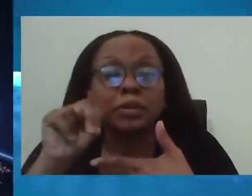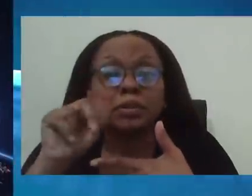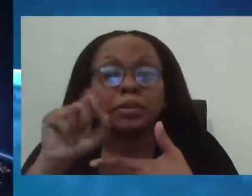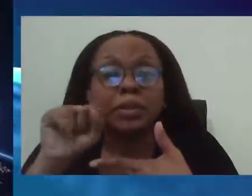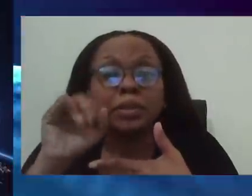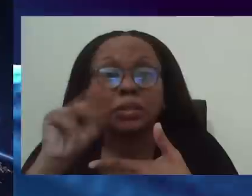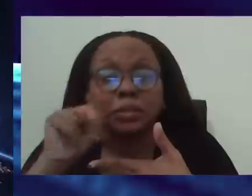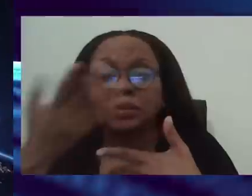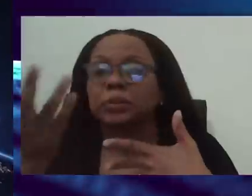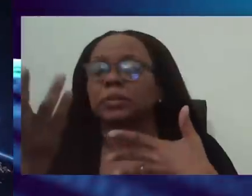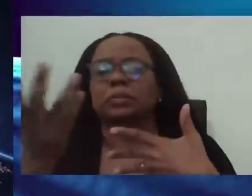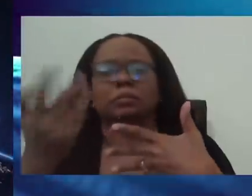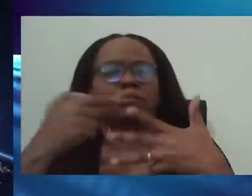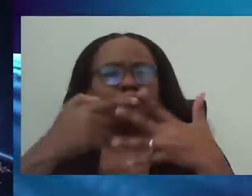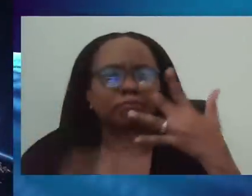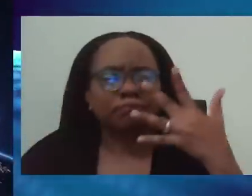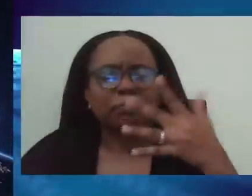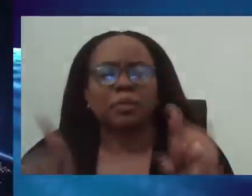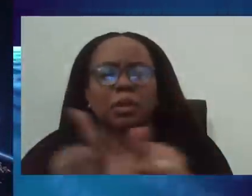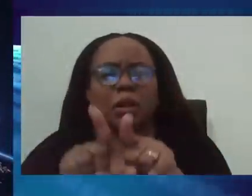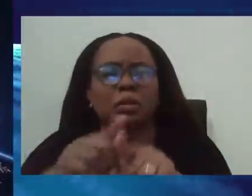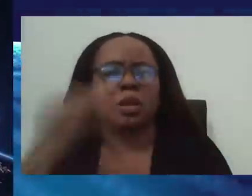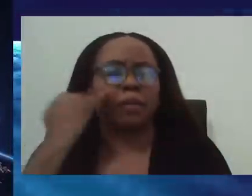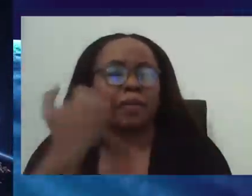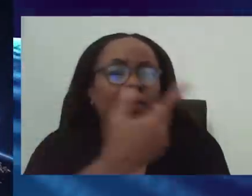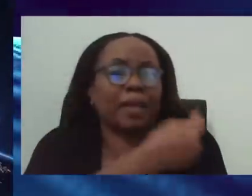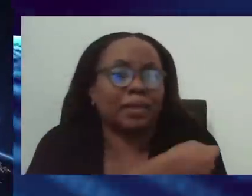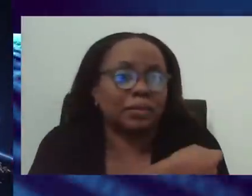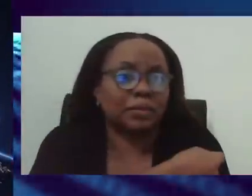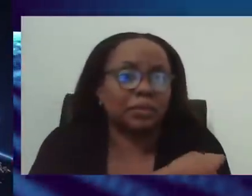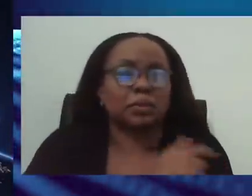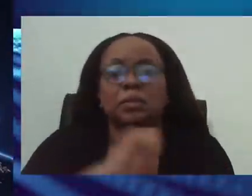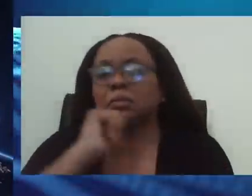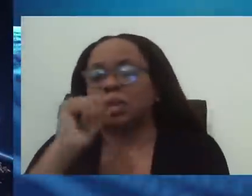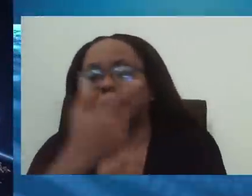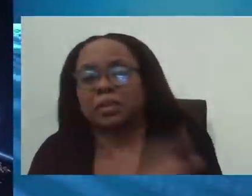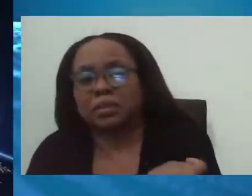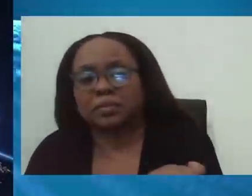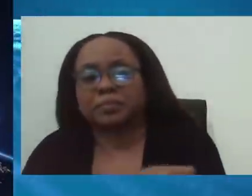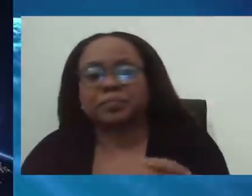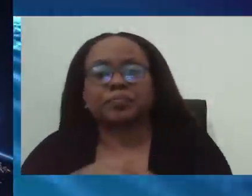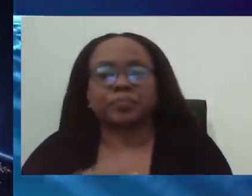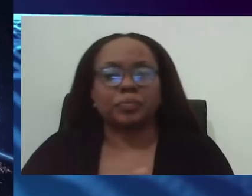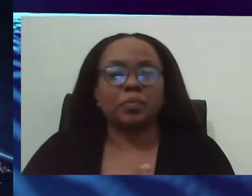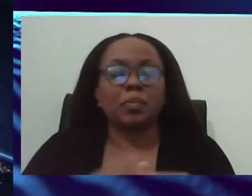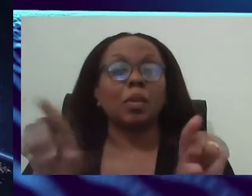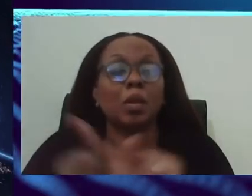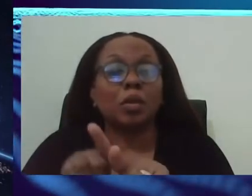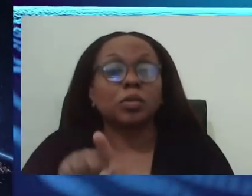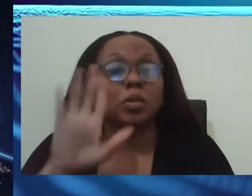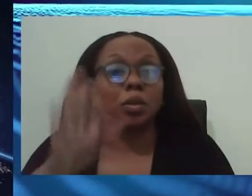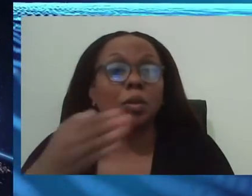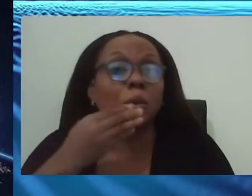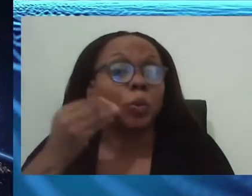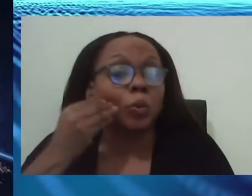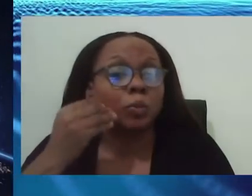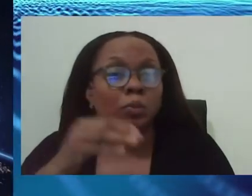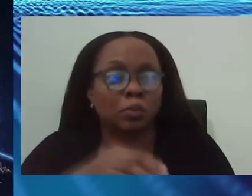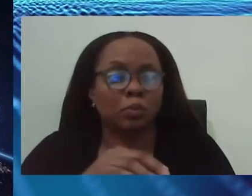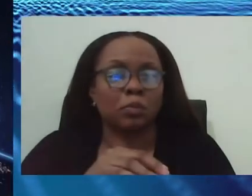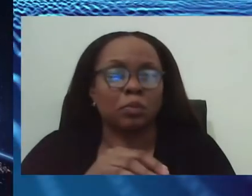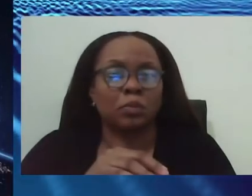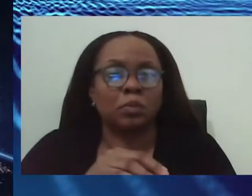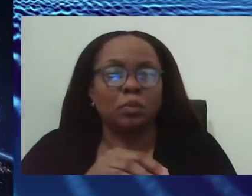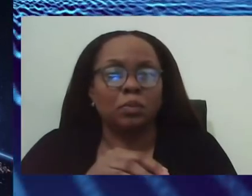status. And also the situation in the household. We know that there are some persons in Barbados who certainly are